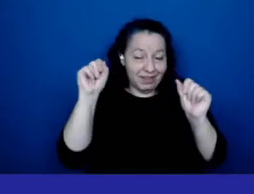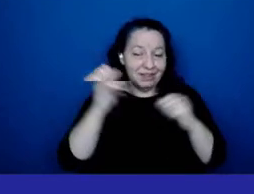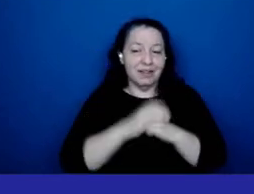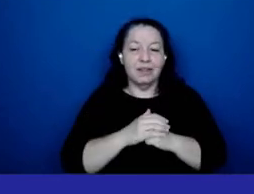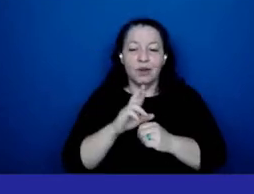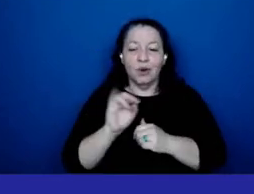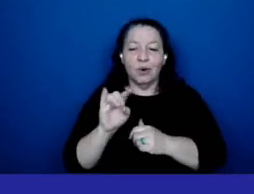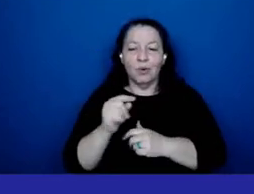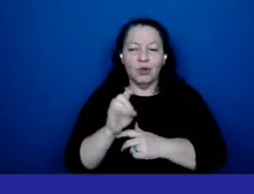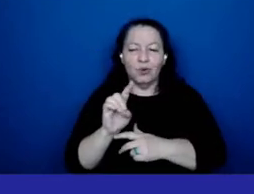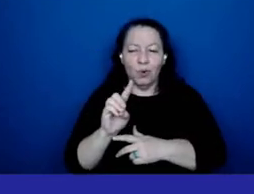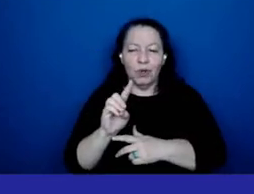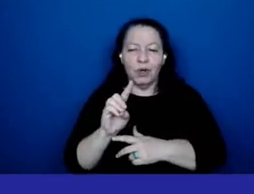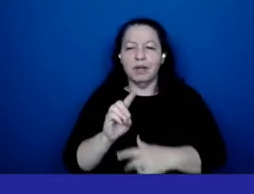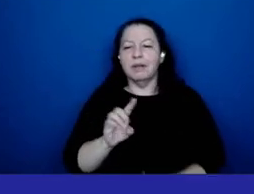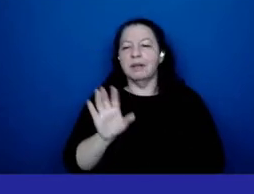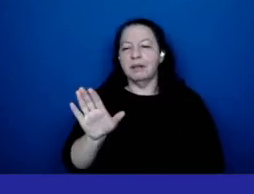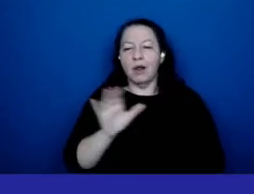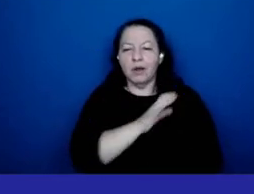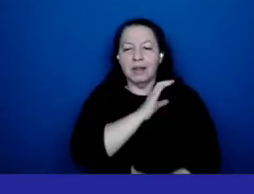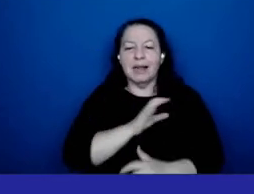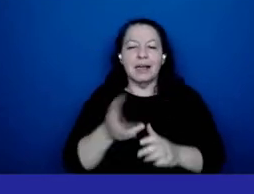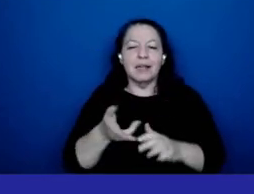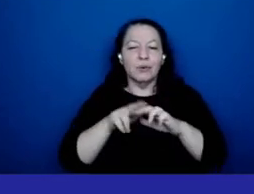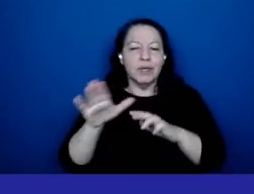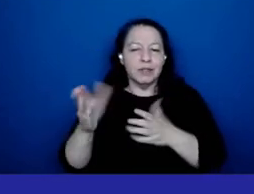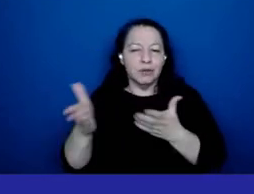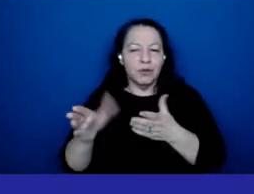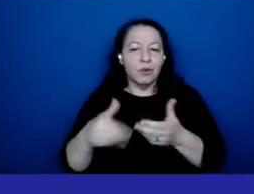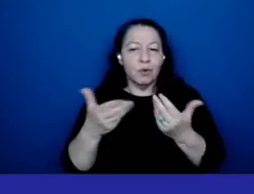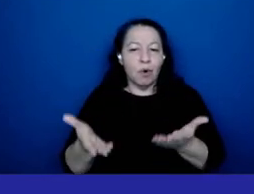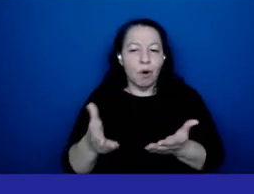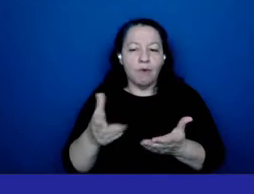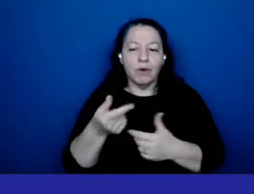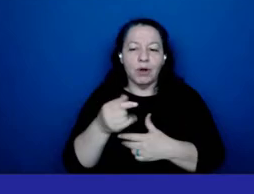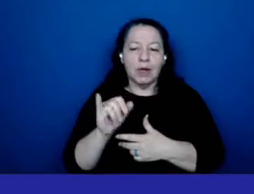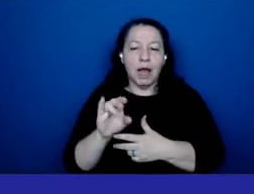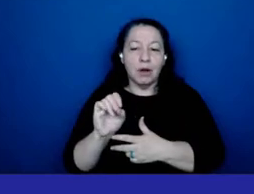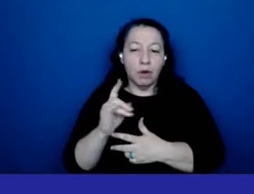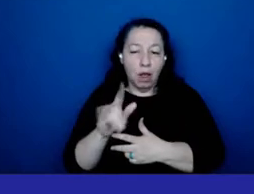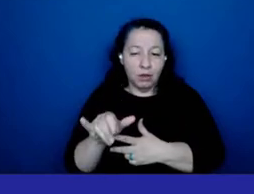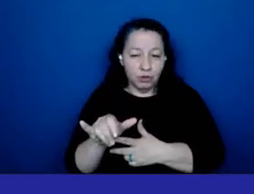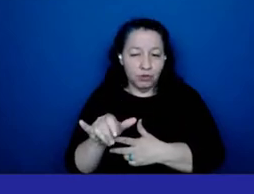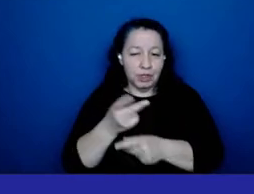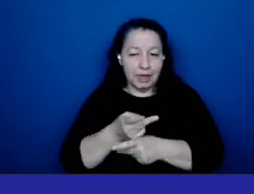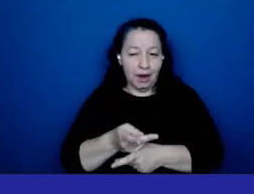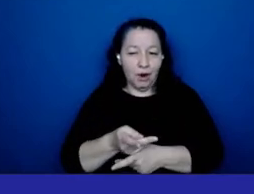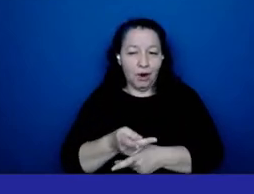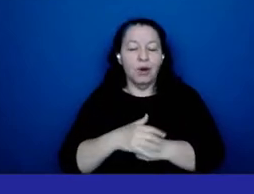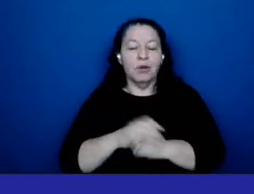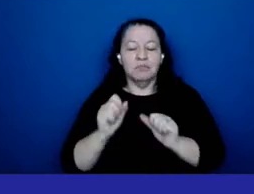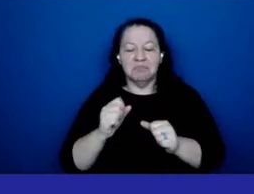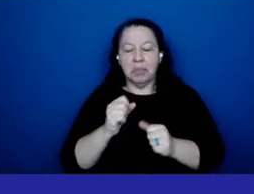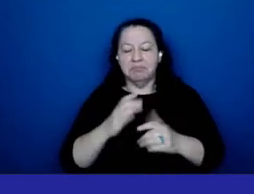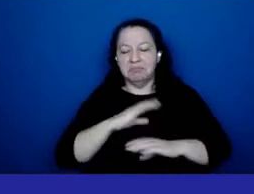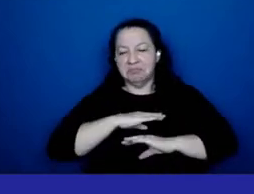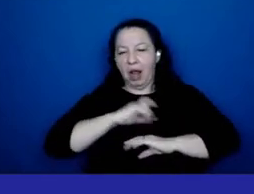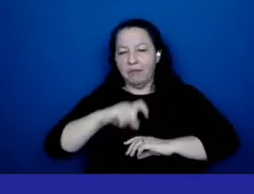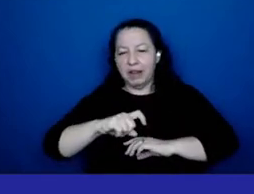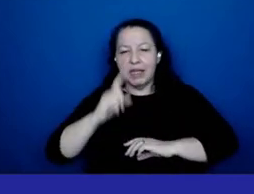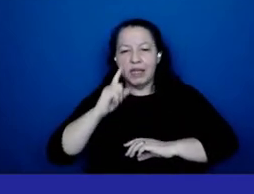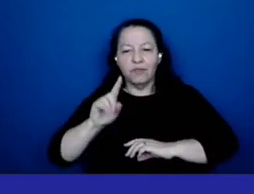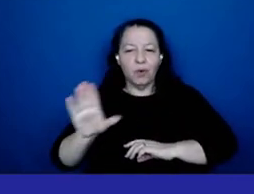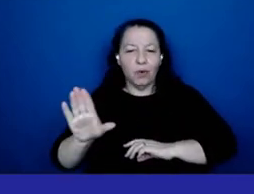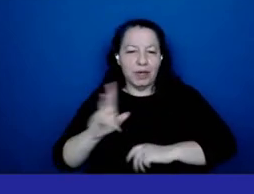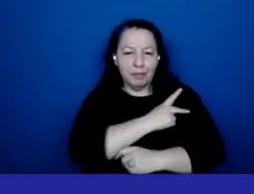expanded its services to offer gynecology in order to uh meet the needs of the its